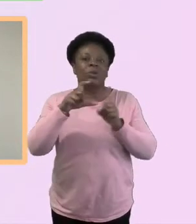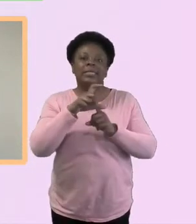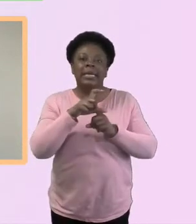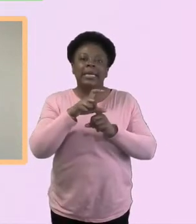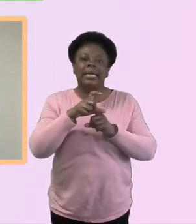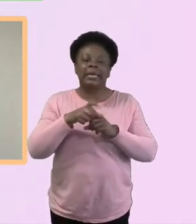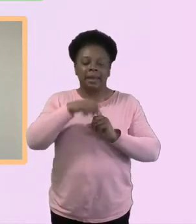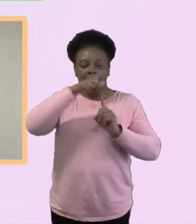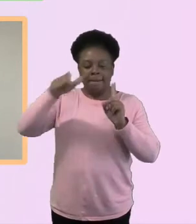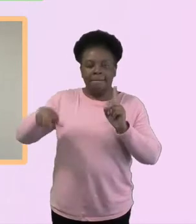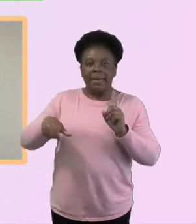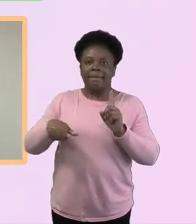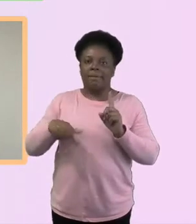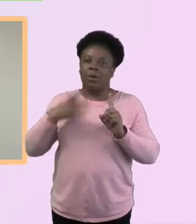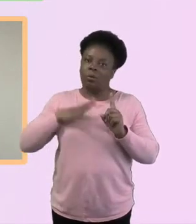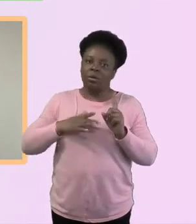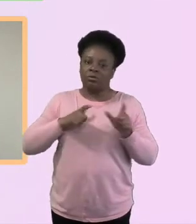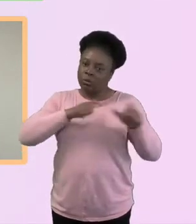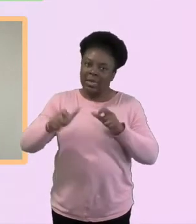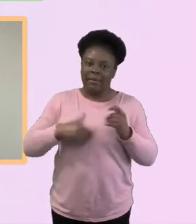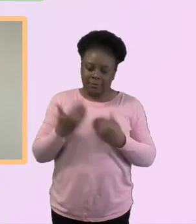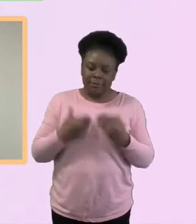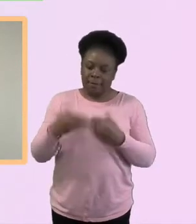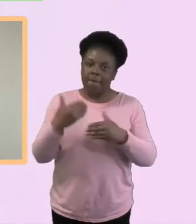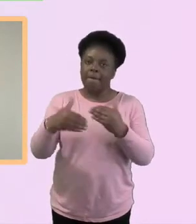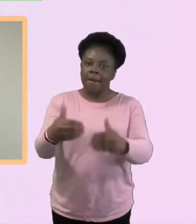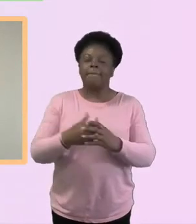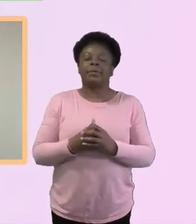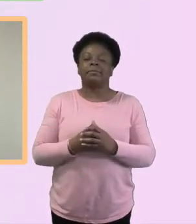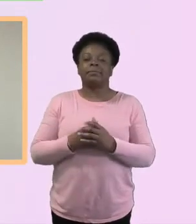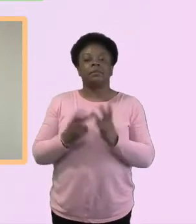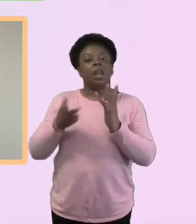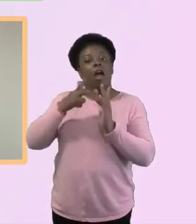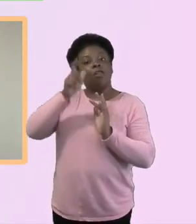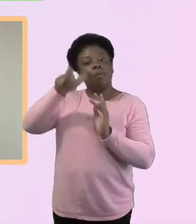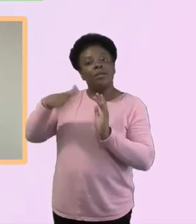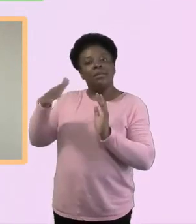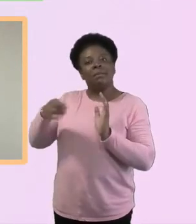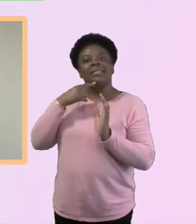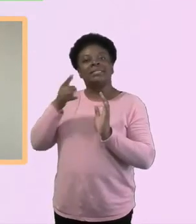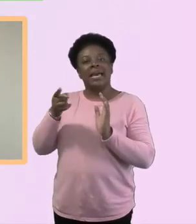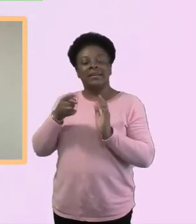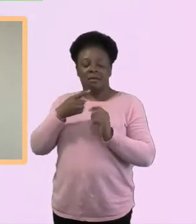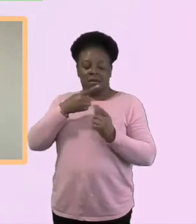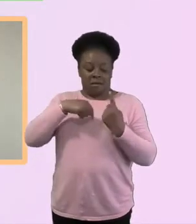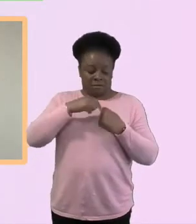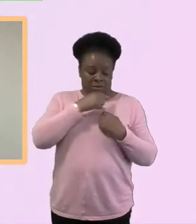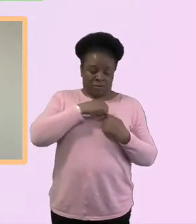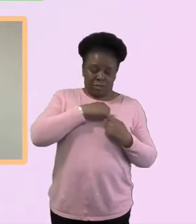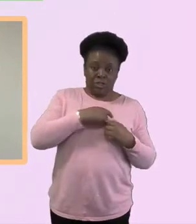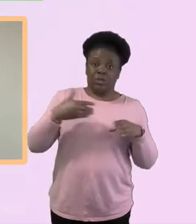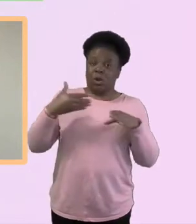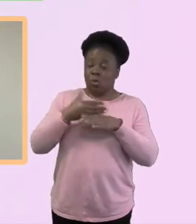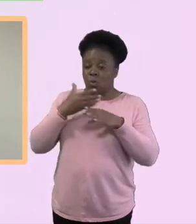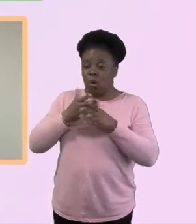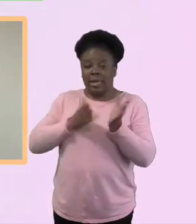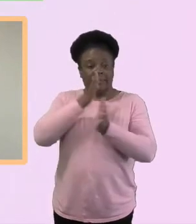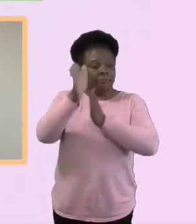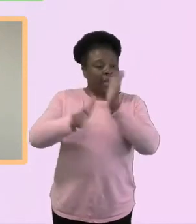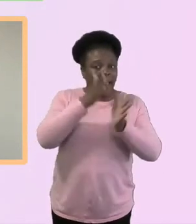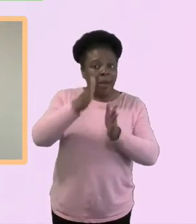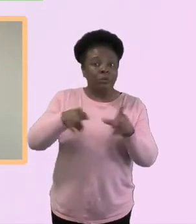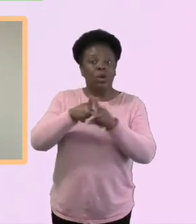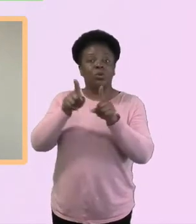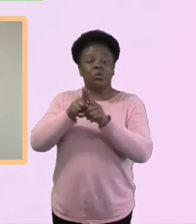Someone's put, I'm learning to join with what God is doing through others, not just Christians. And I'd like to add, not just our own denominational